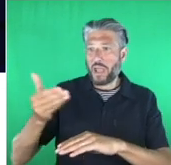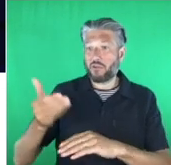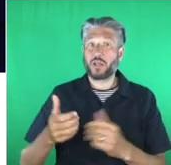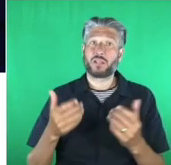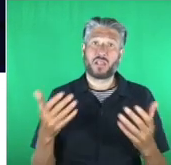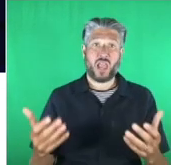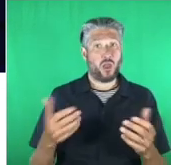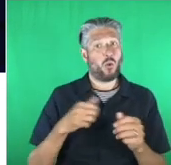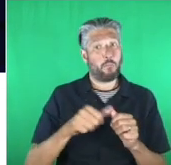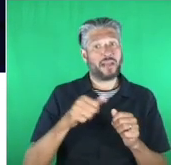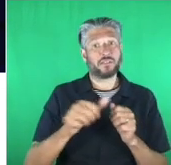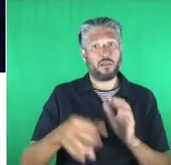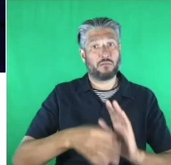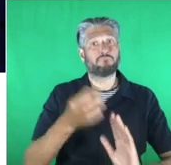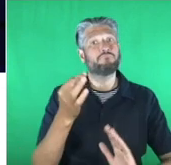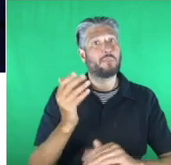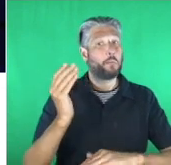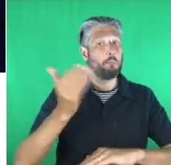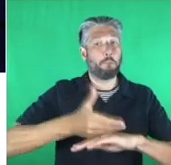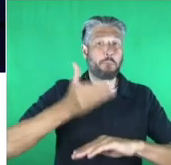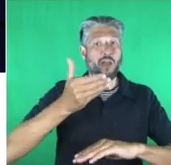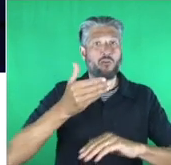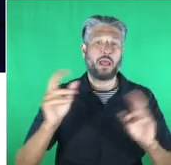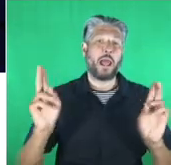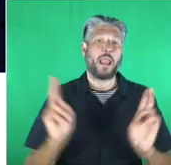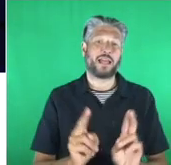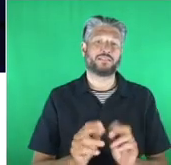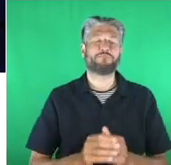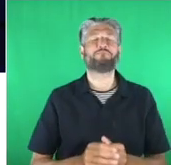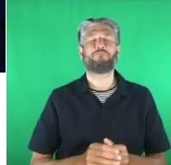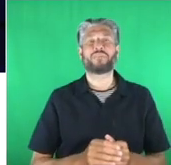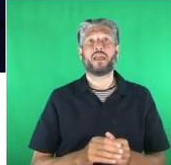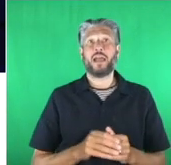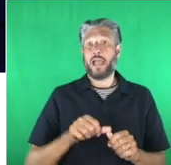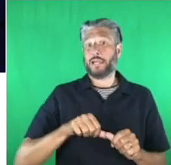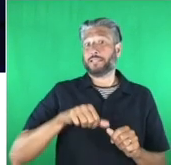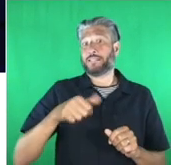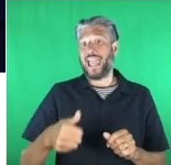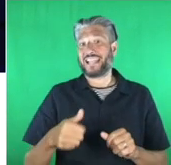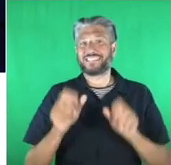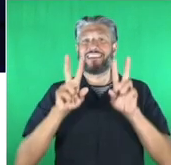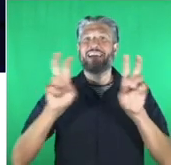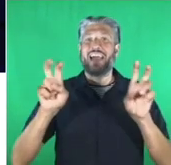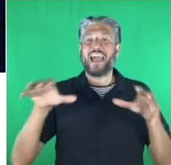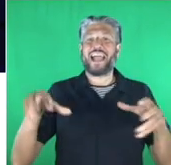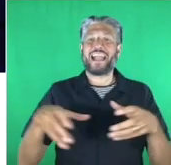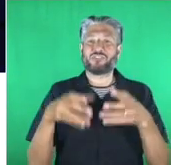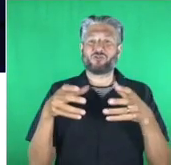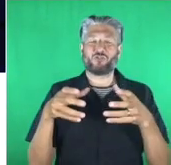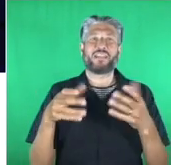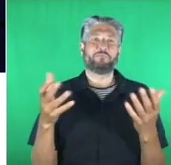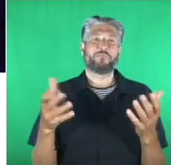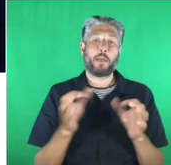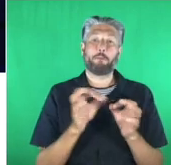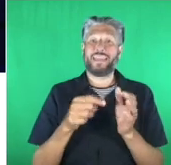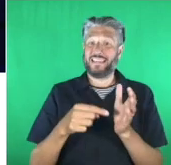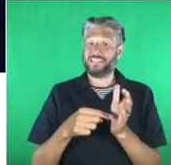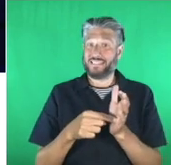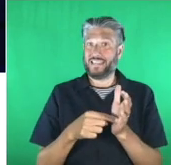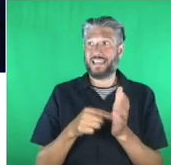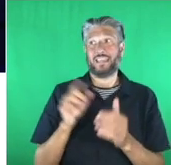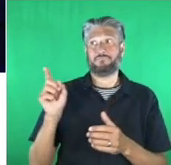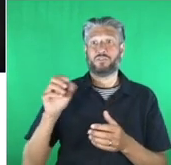going to a category now that personifies that whole ethos it is the bt sponsored category young